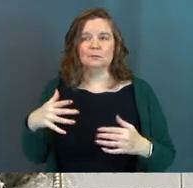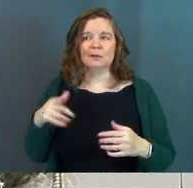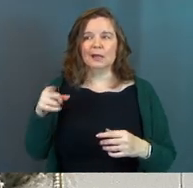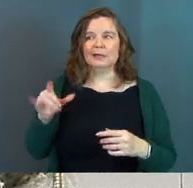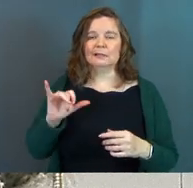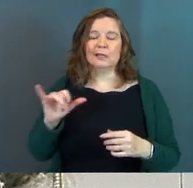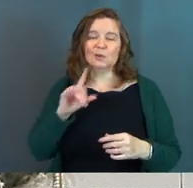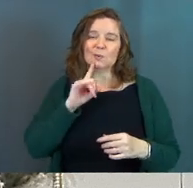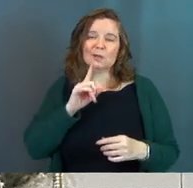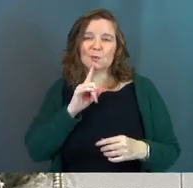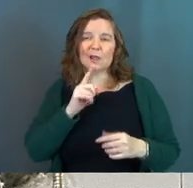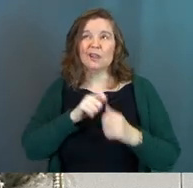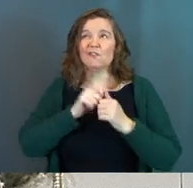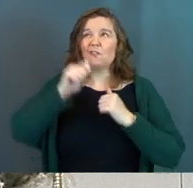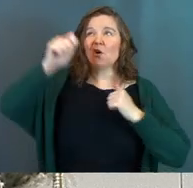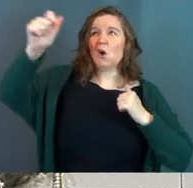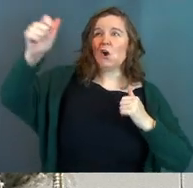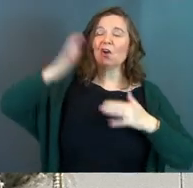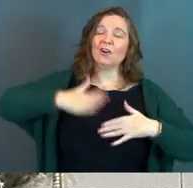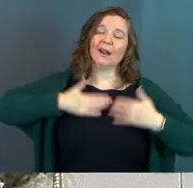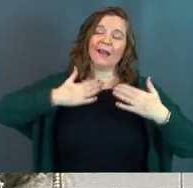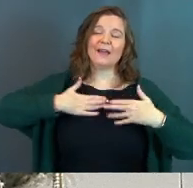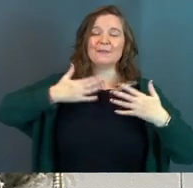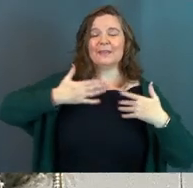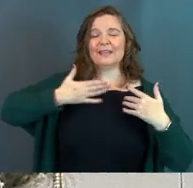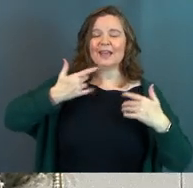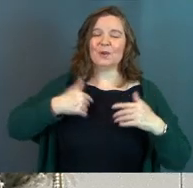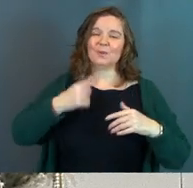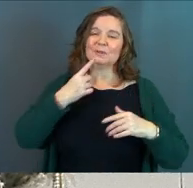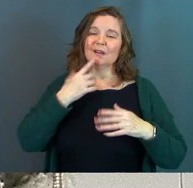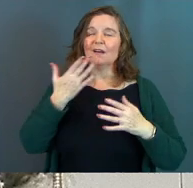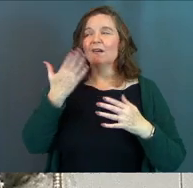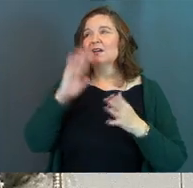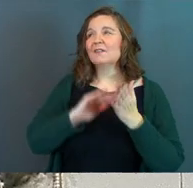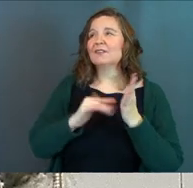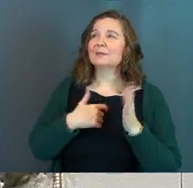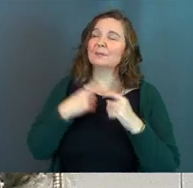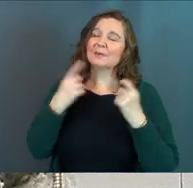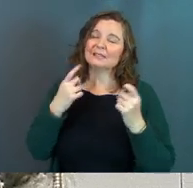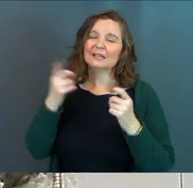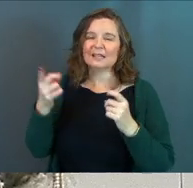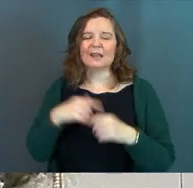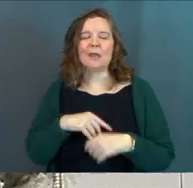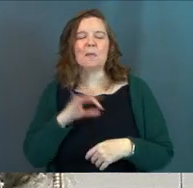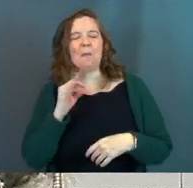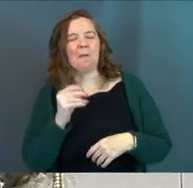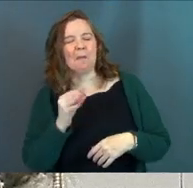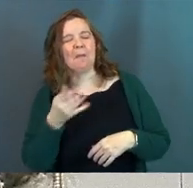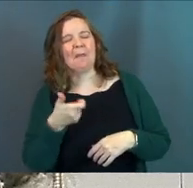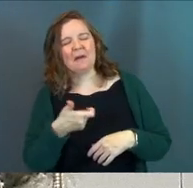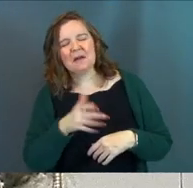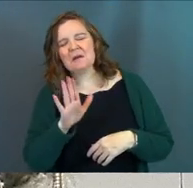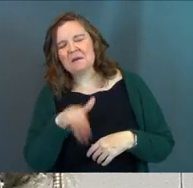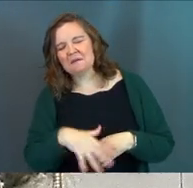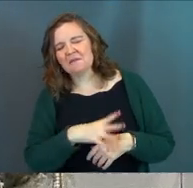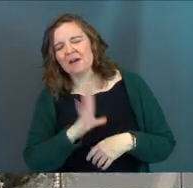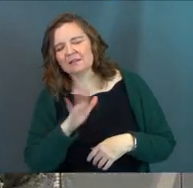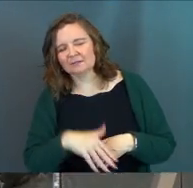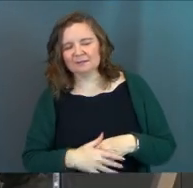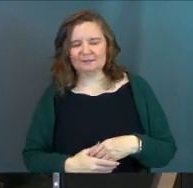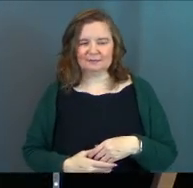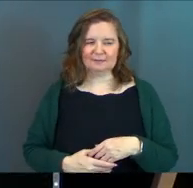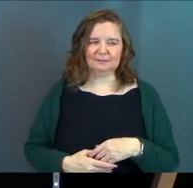and he's, like, really, really far away and happy and we say, oh, God, forgive me my sins and he kind of winks at you and says, ah, it's fine.